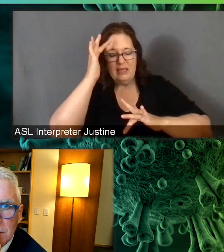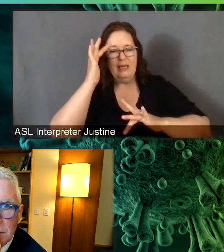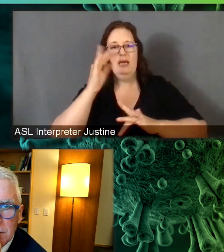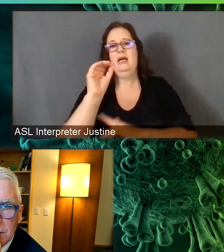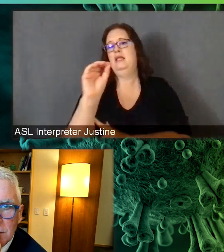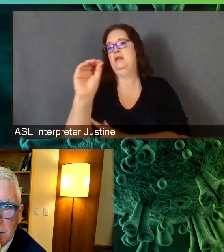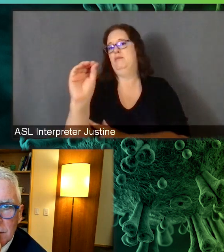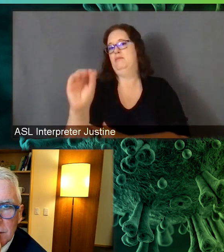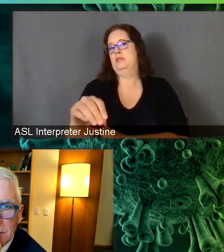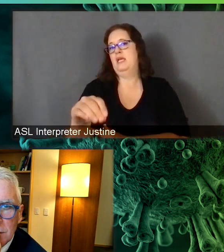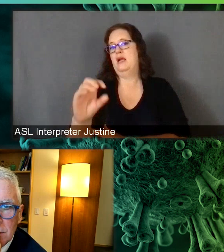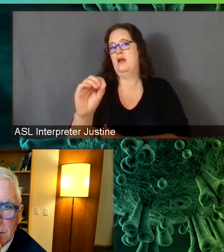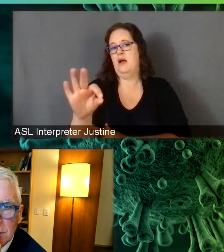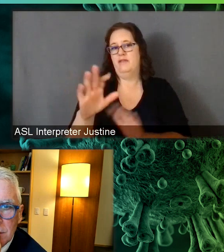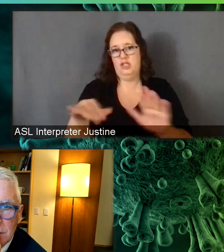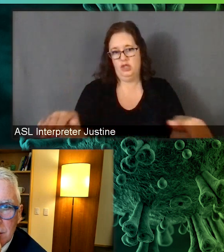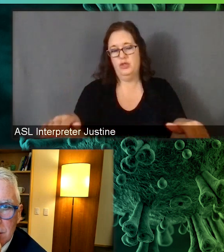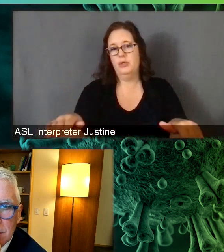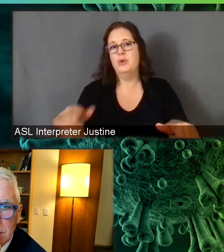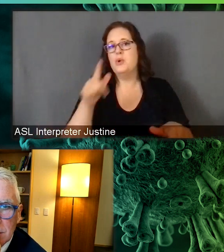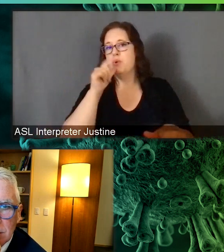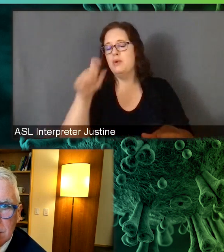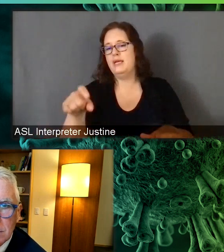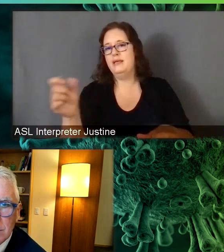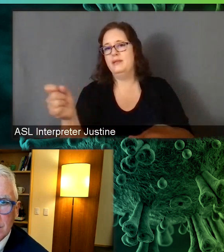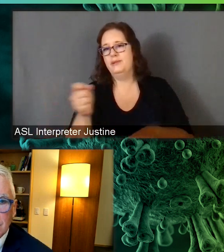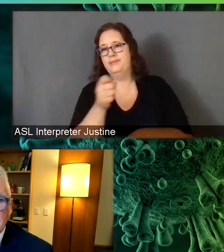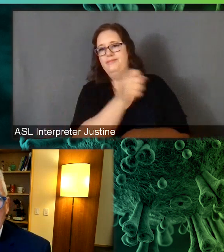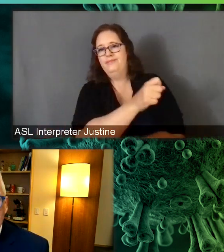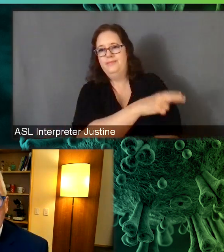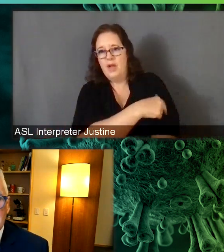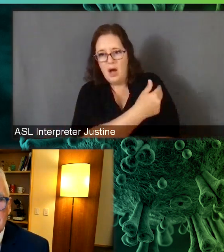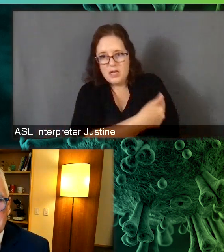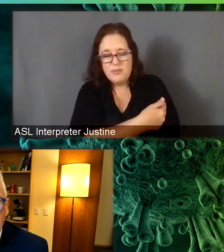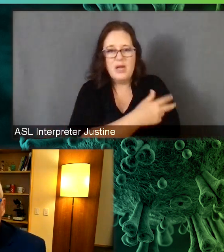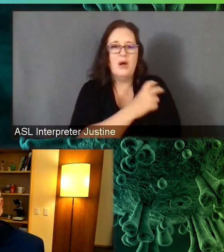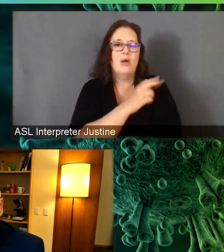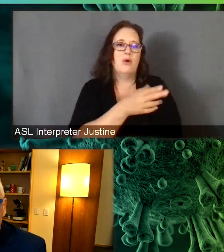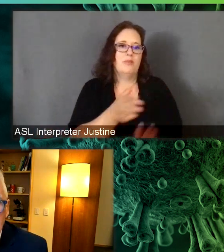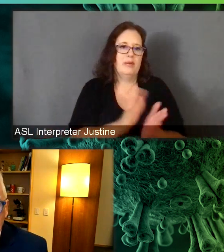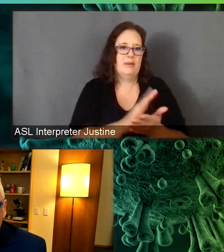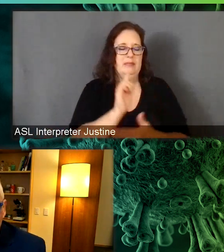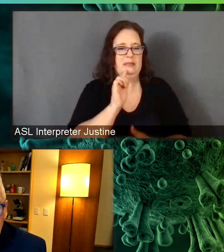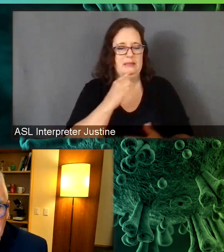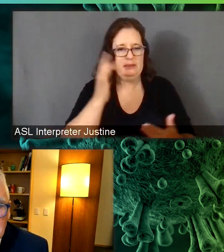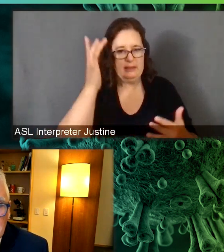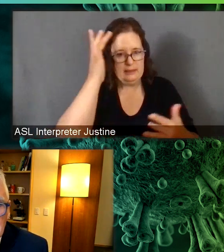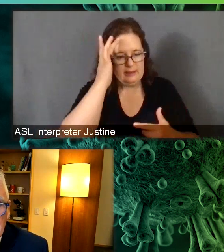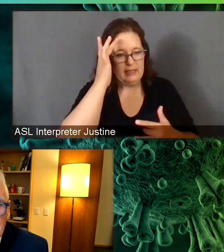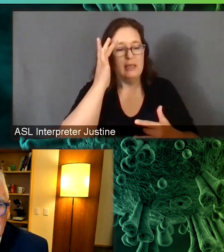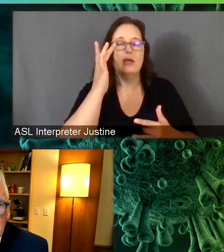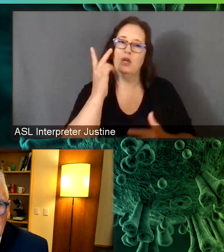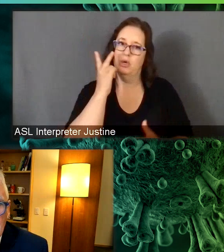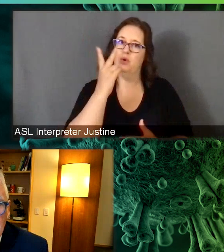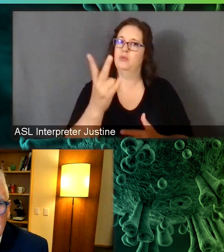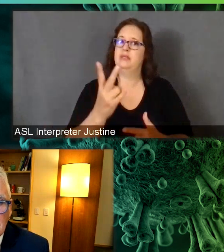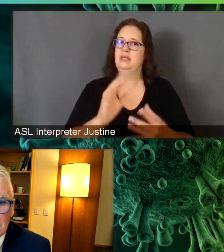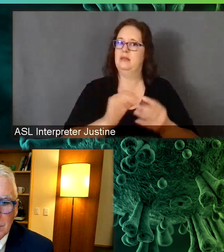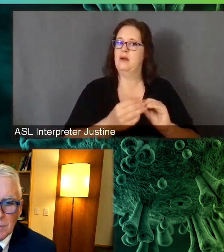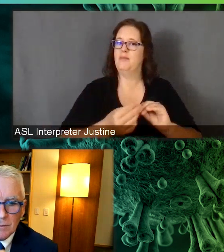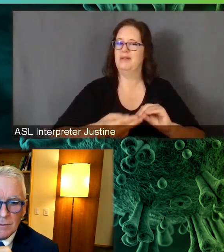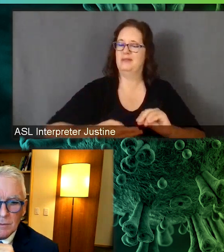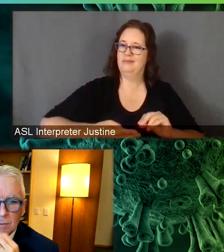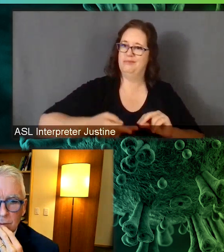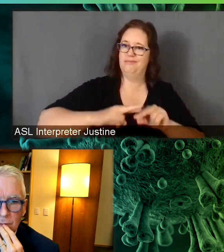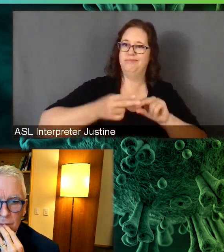require hospitalization will go up. And we're seeing that and you're seeing that in the media, especially in areas of the country that have lower vaccination rates